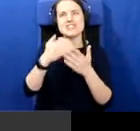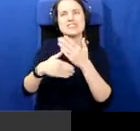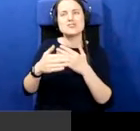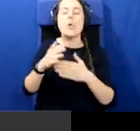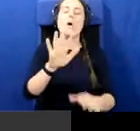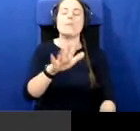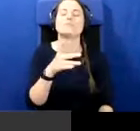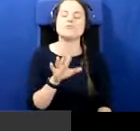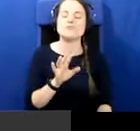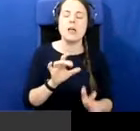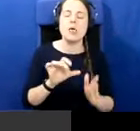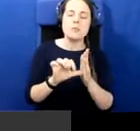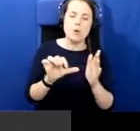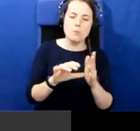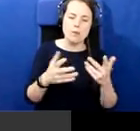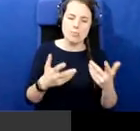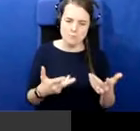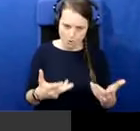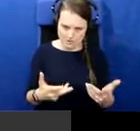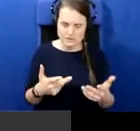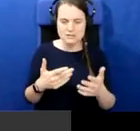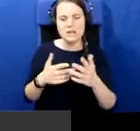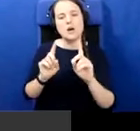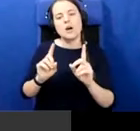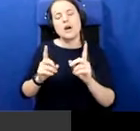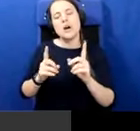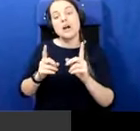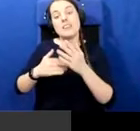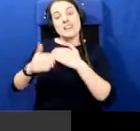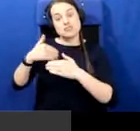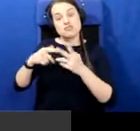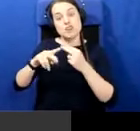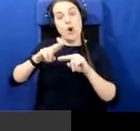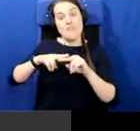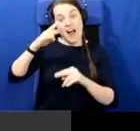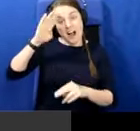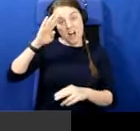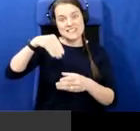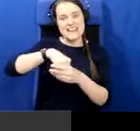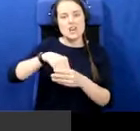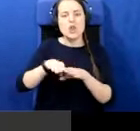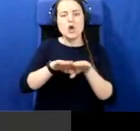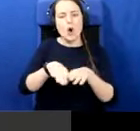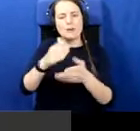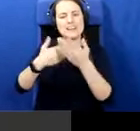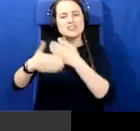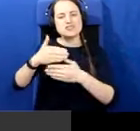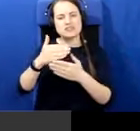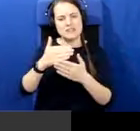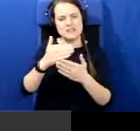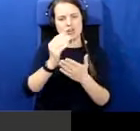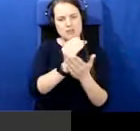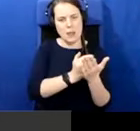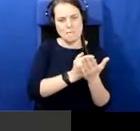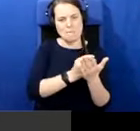history of Ireland, Ireland in the common history curriculum is scattered. So you might do the